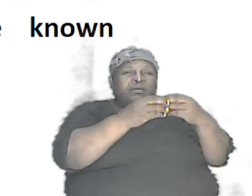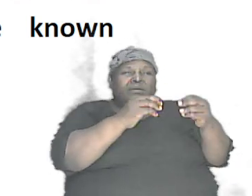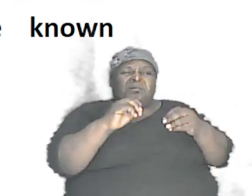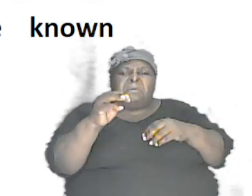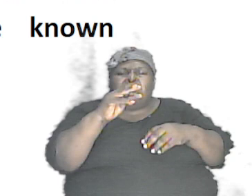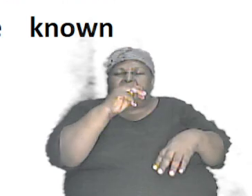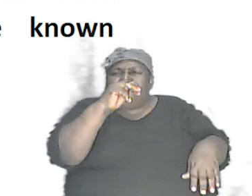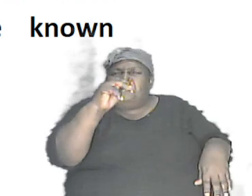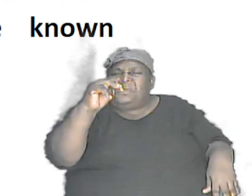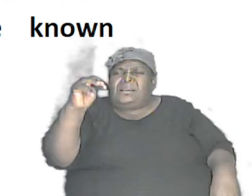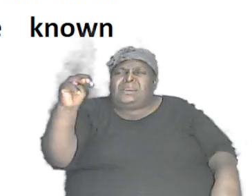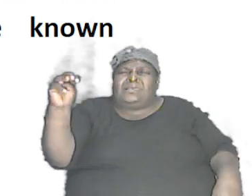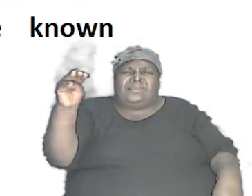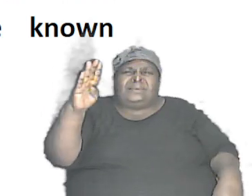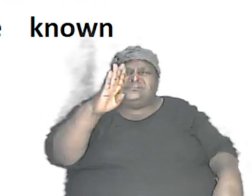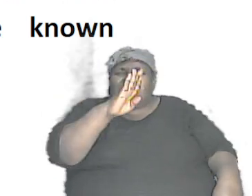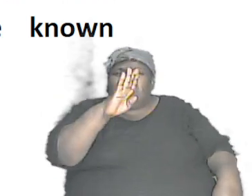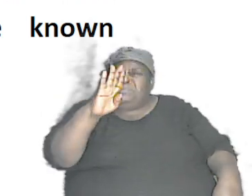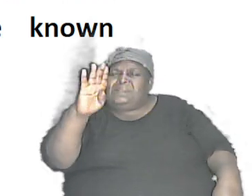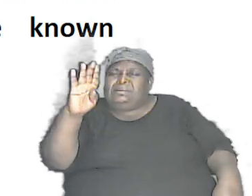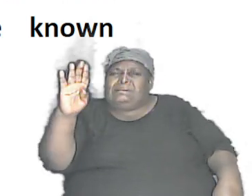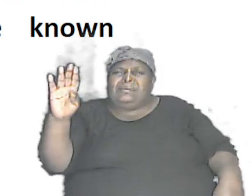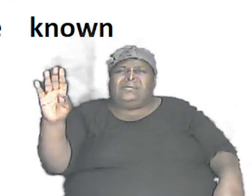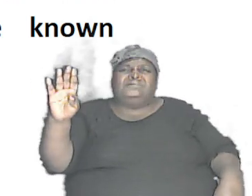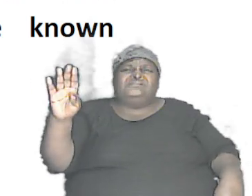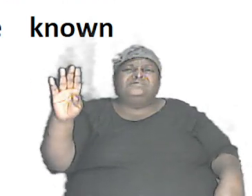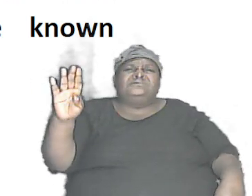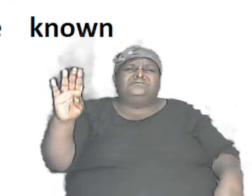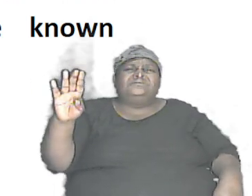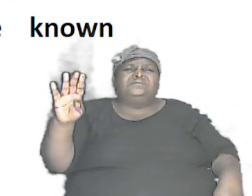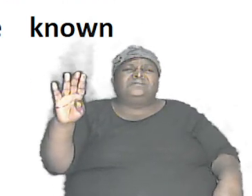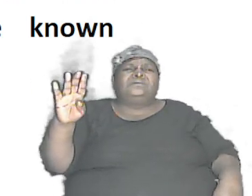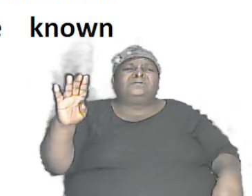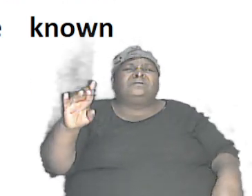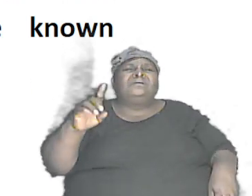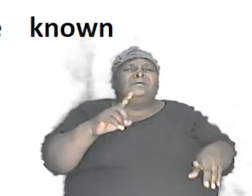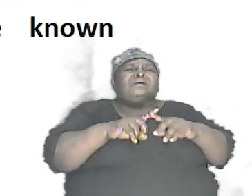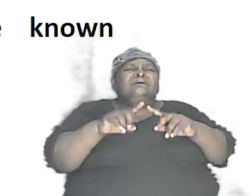millions and billions and in other words you